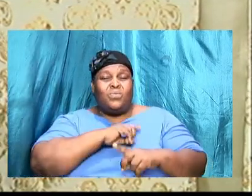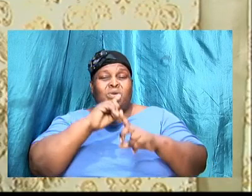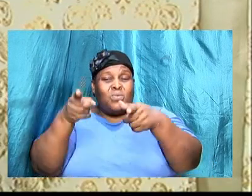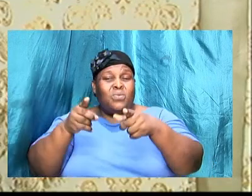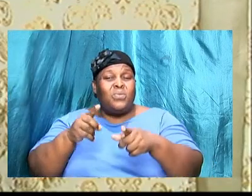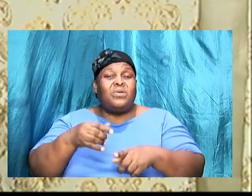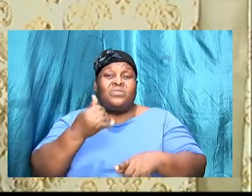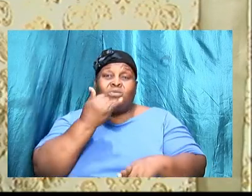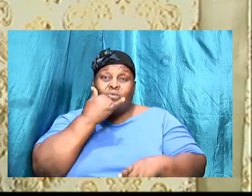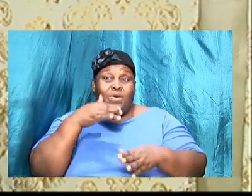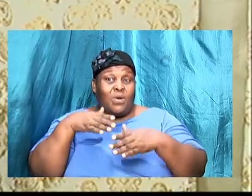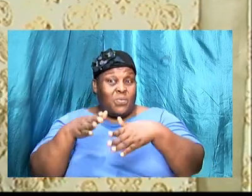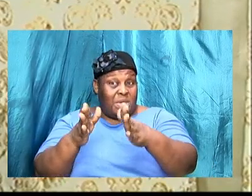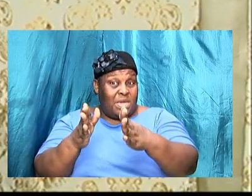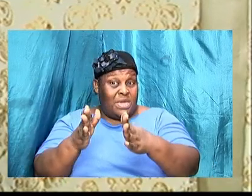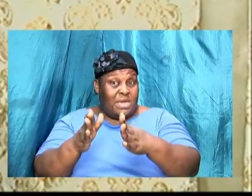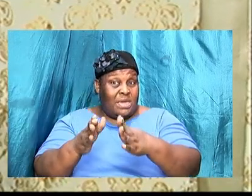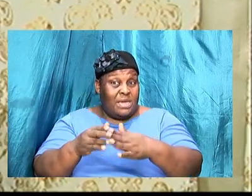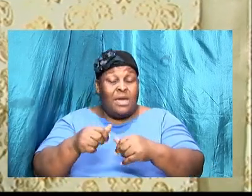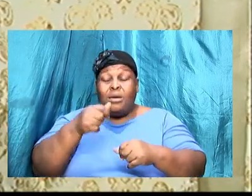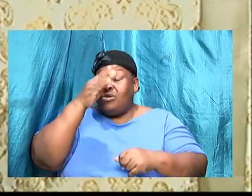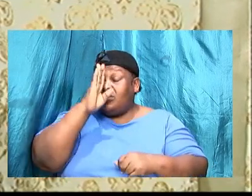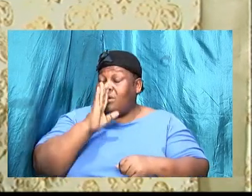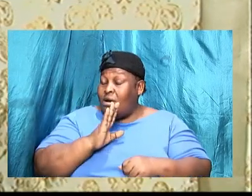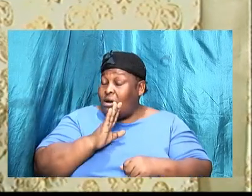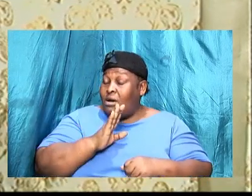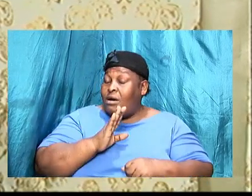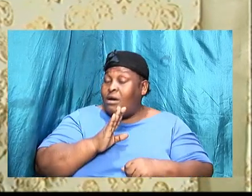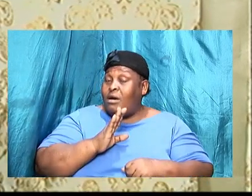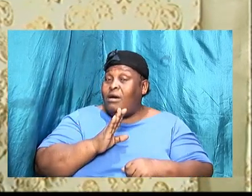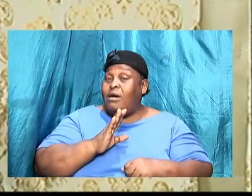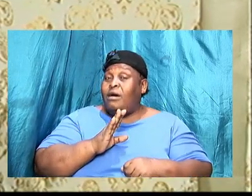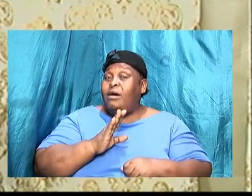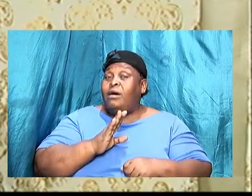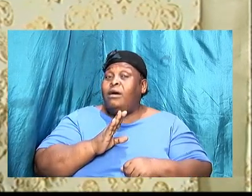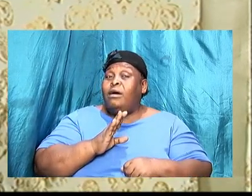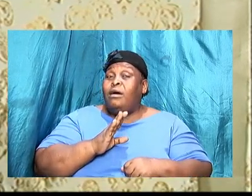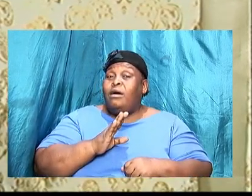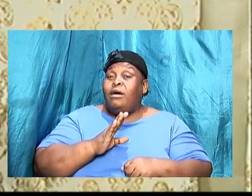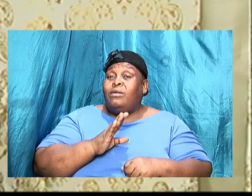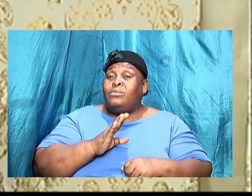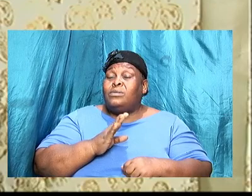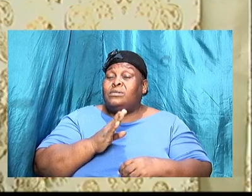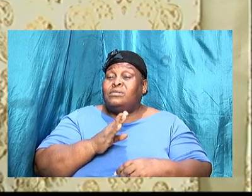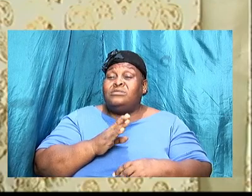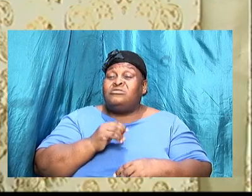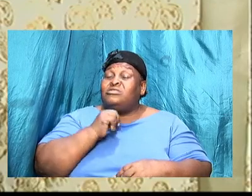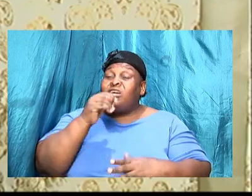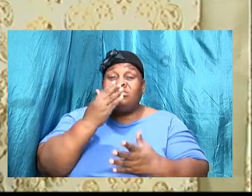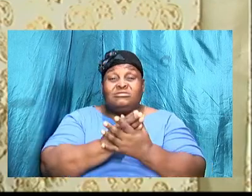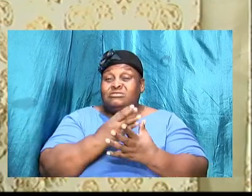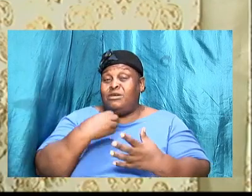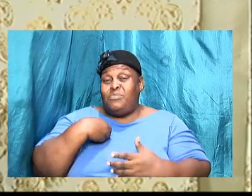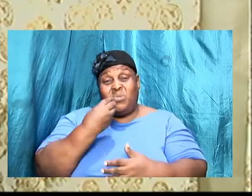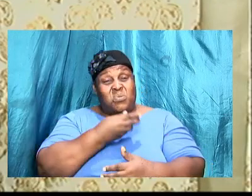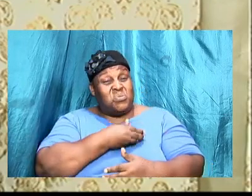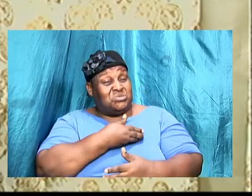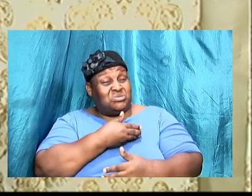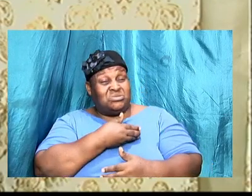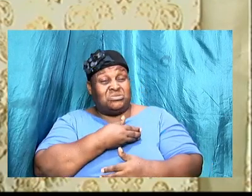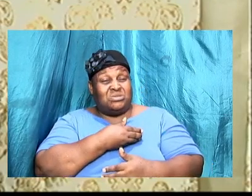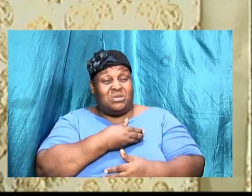here, don't do that. But what God will do is allow us because our minds are made up and God will not interfere